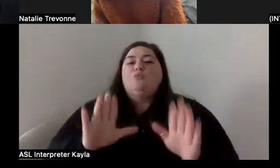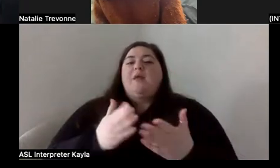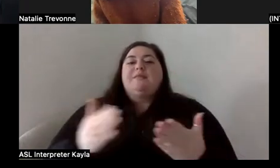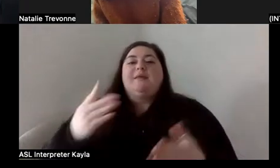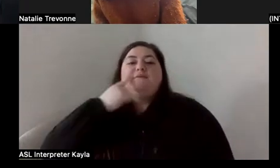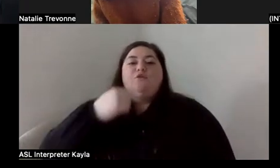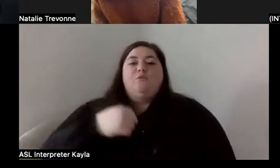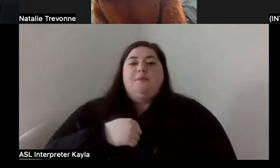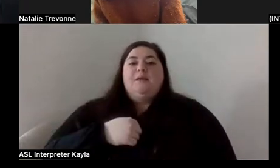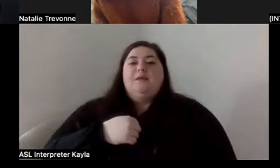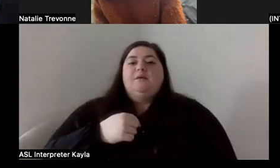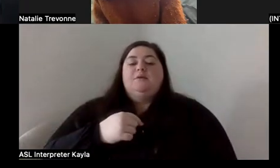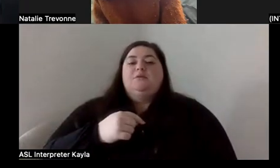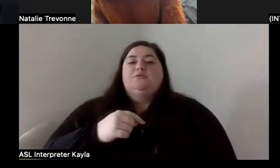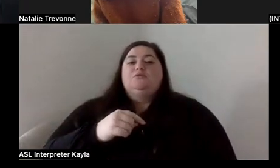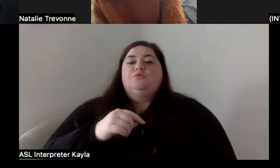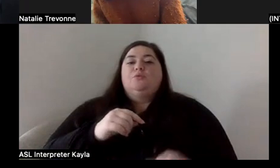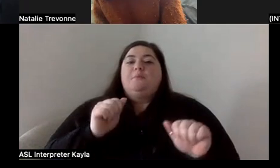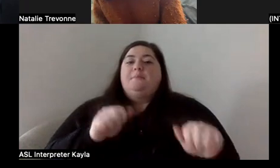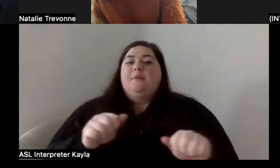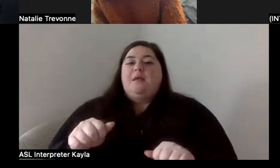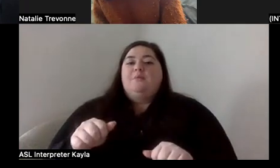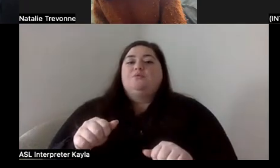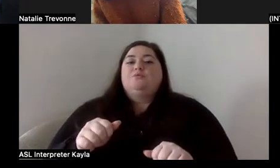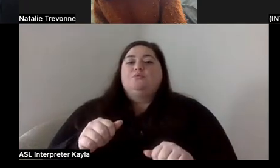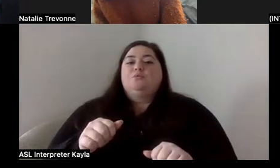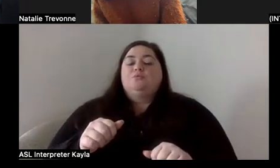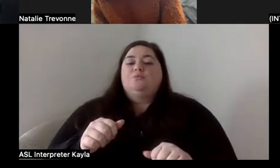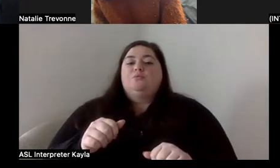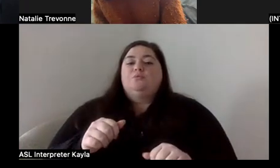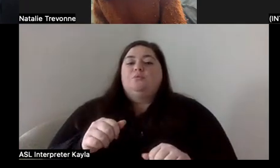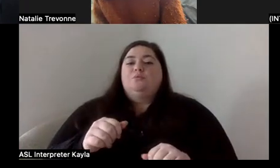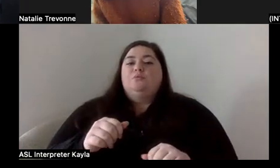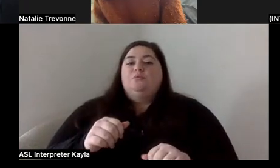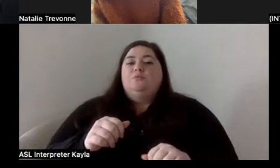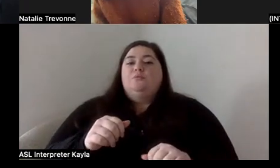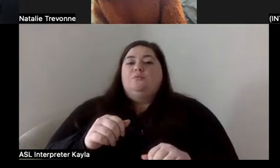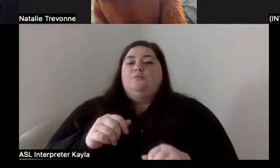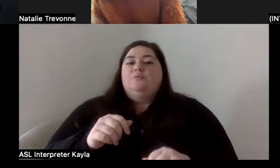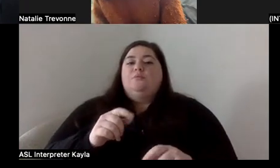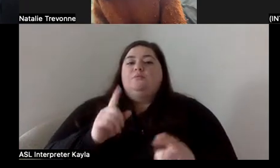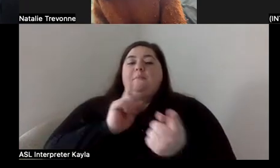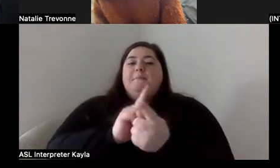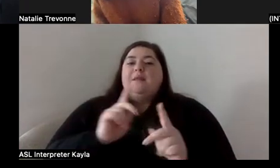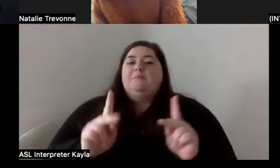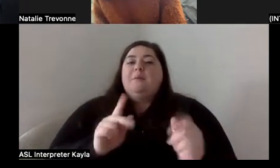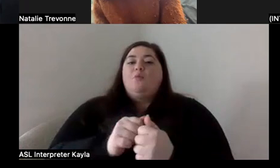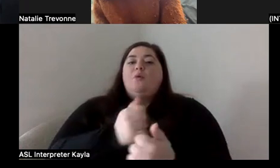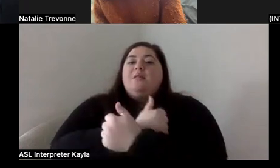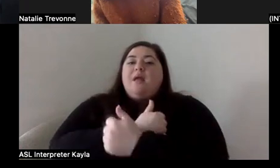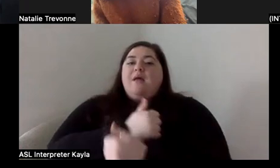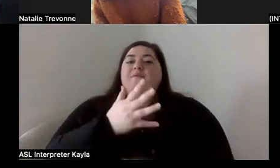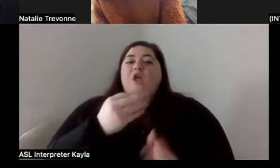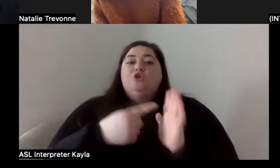be able to be objective and to be able to, you know, meet people with love and show them that I do